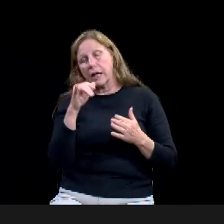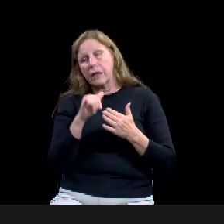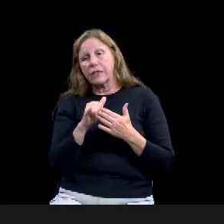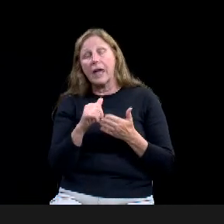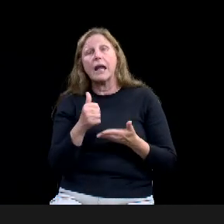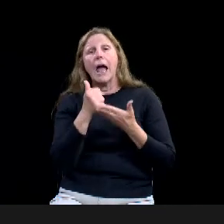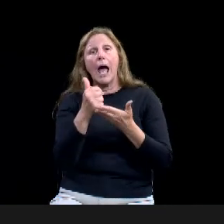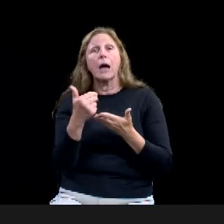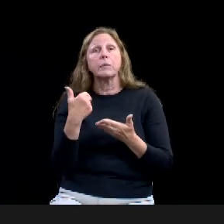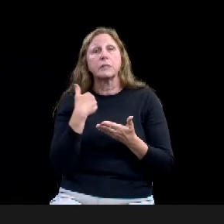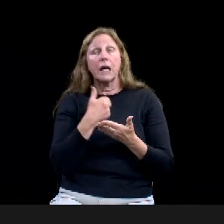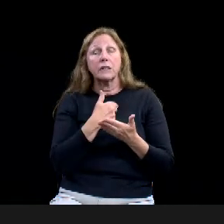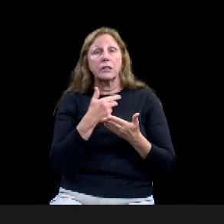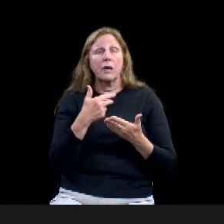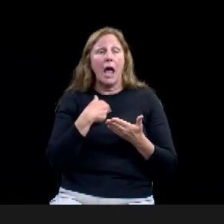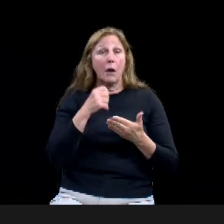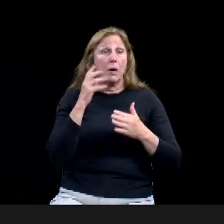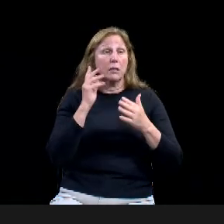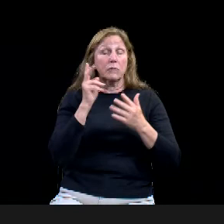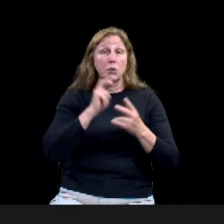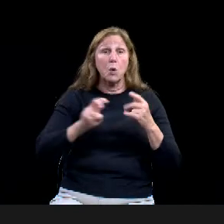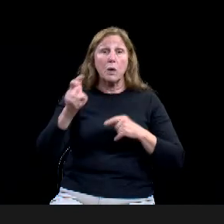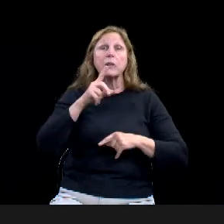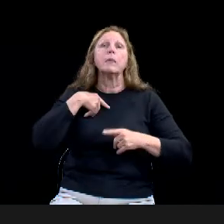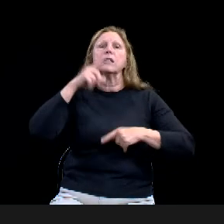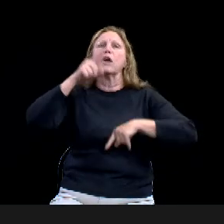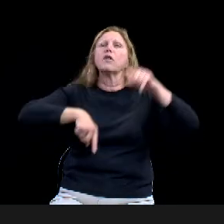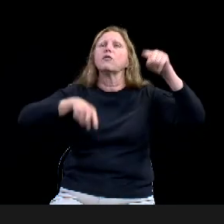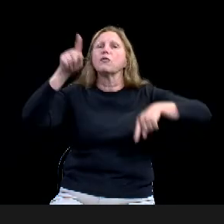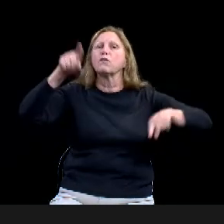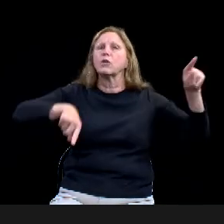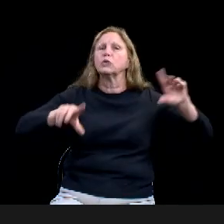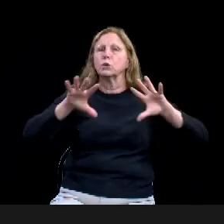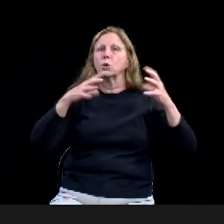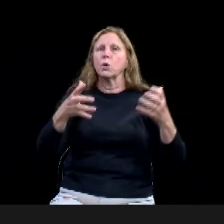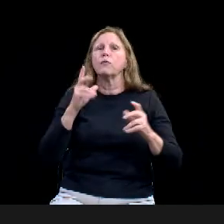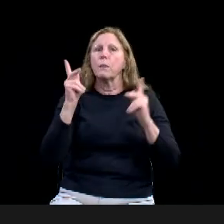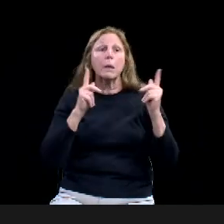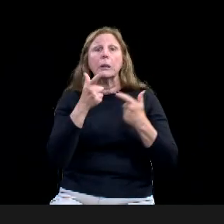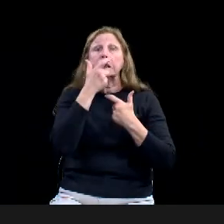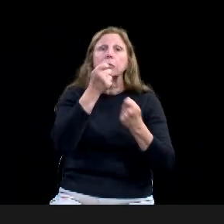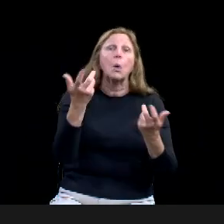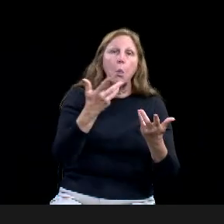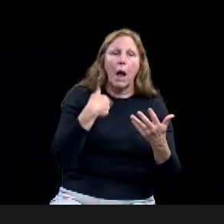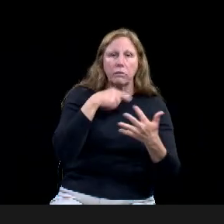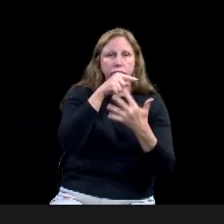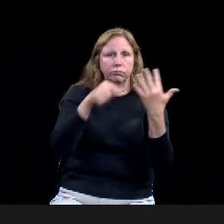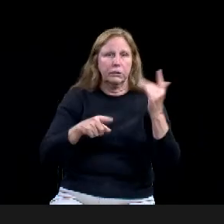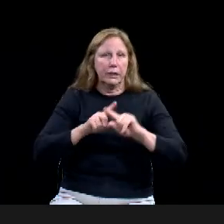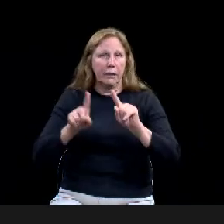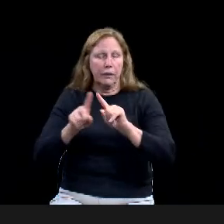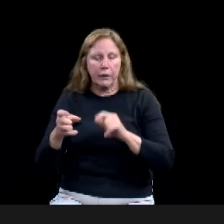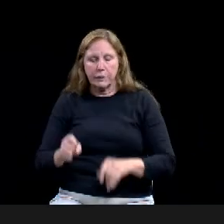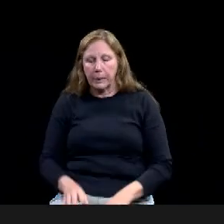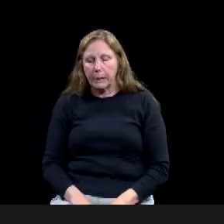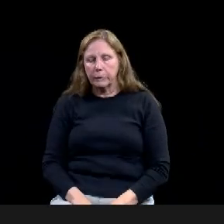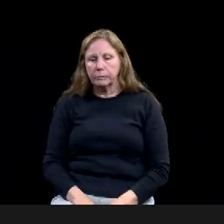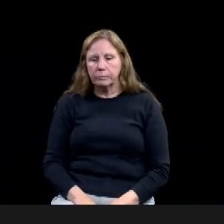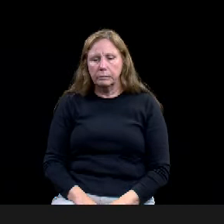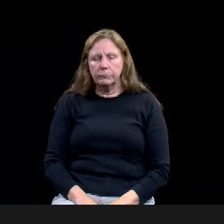Why did we start this study and dialogue? Next. One of the things we need to do is avoid